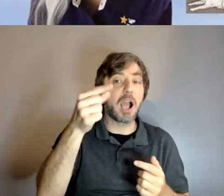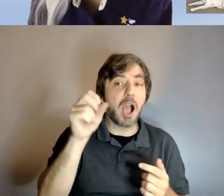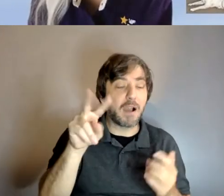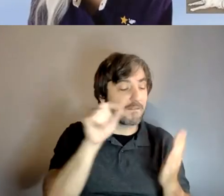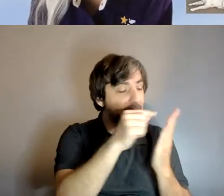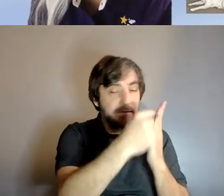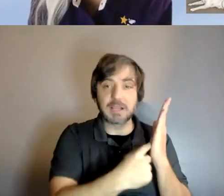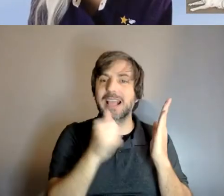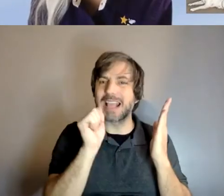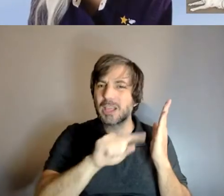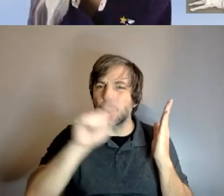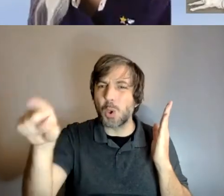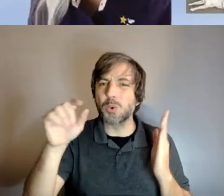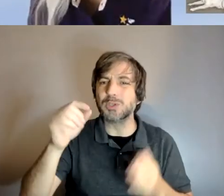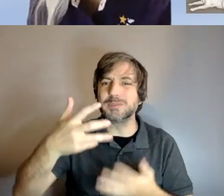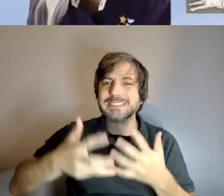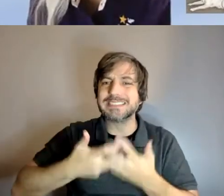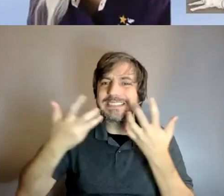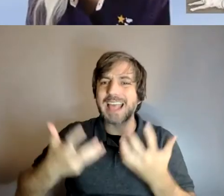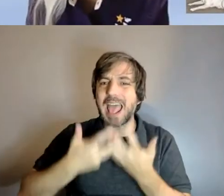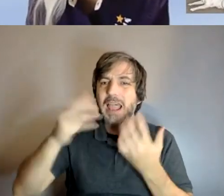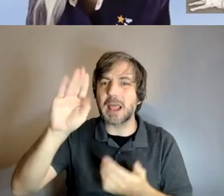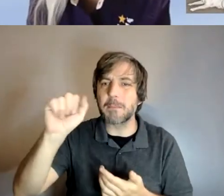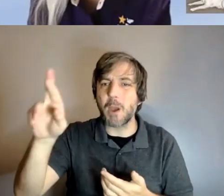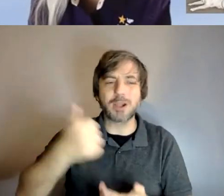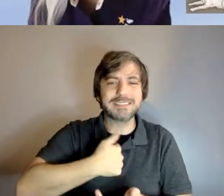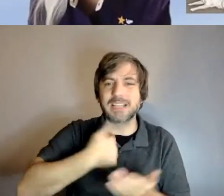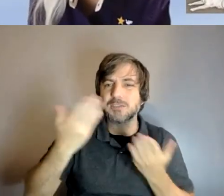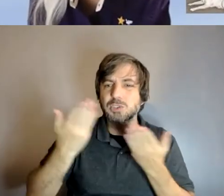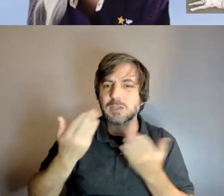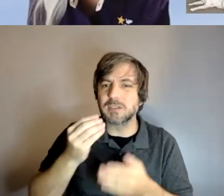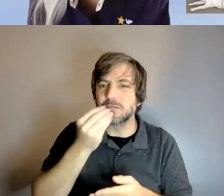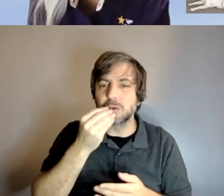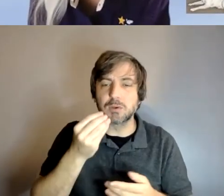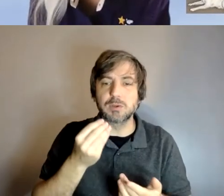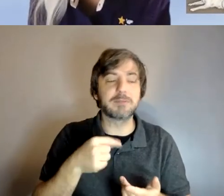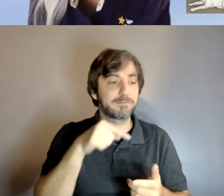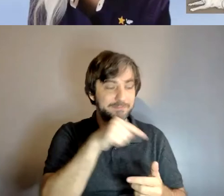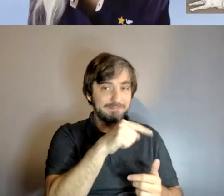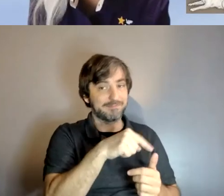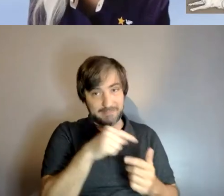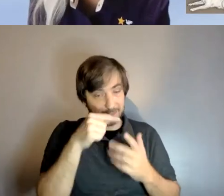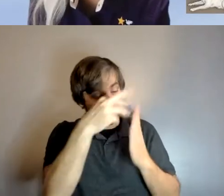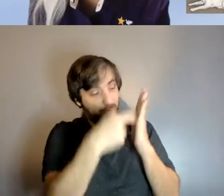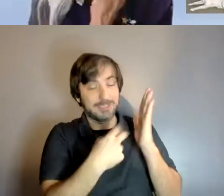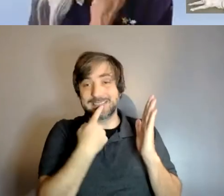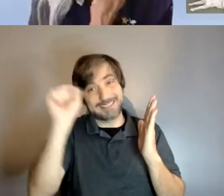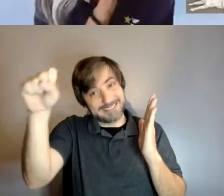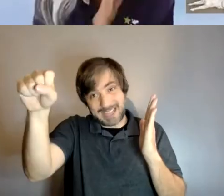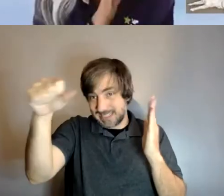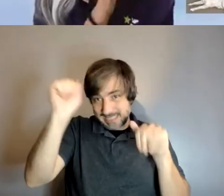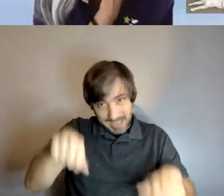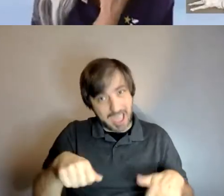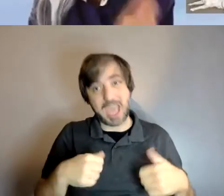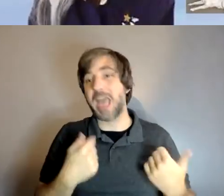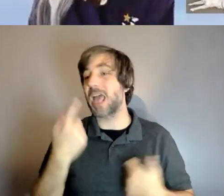a salad bar or other self-service food lines yes service animals must be allowed to accompany their handlers to and through self-service food